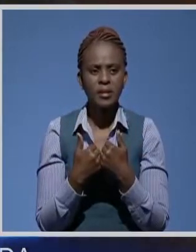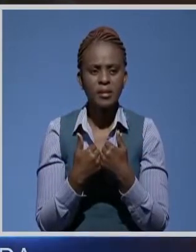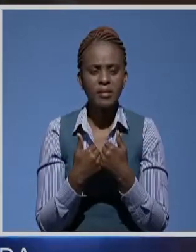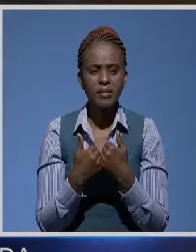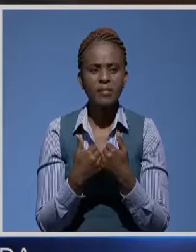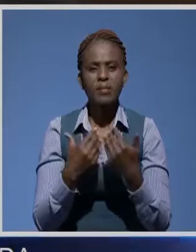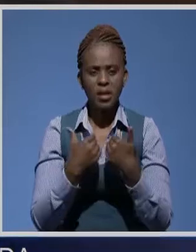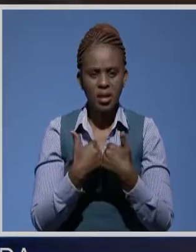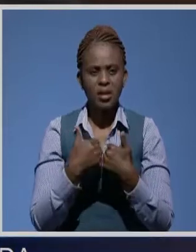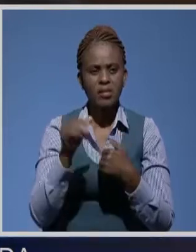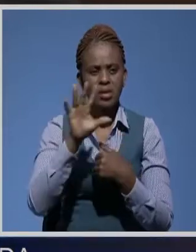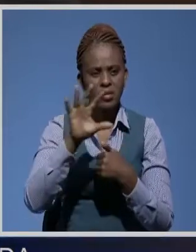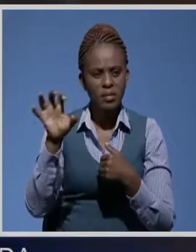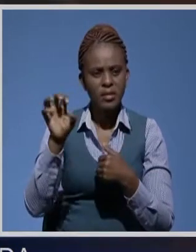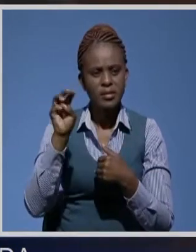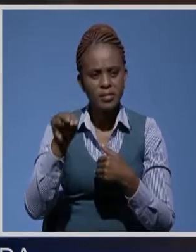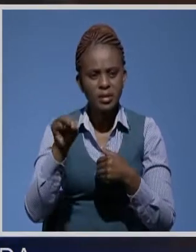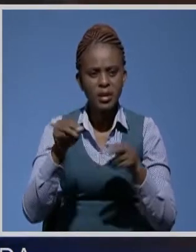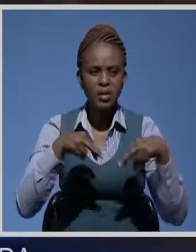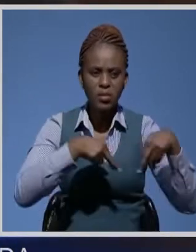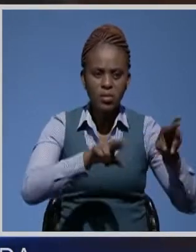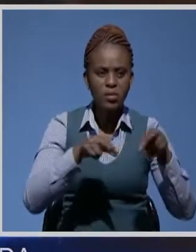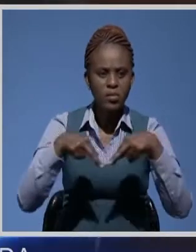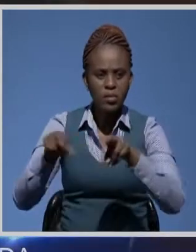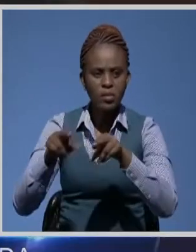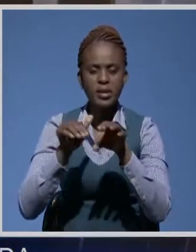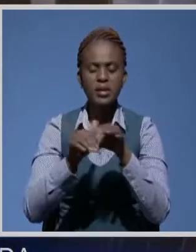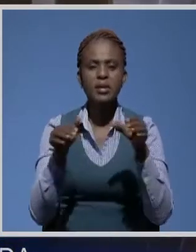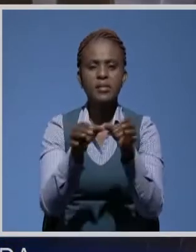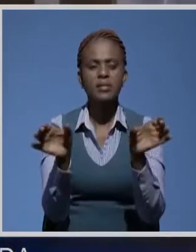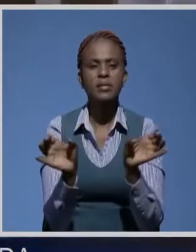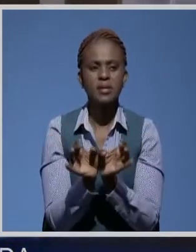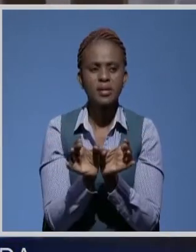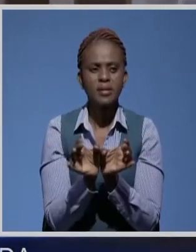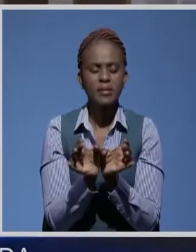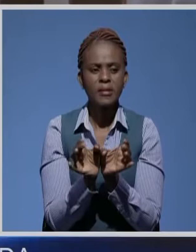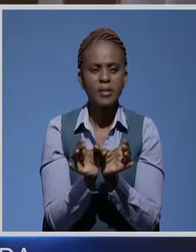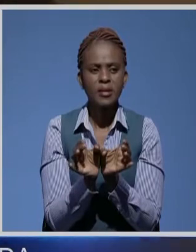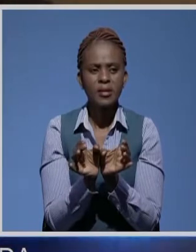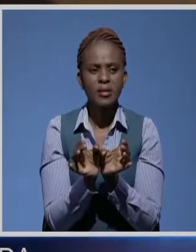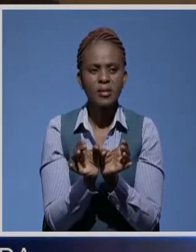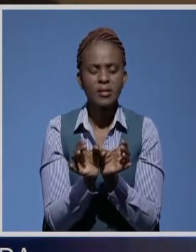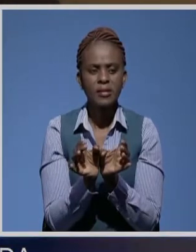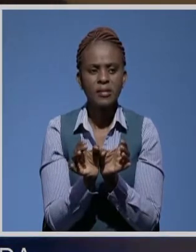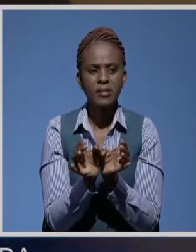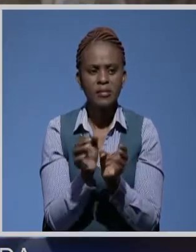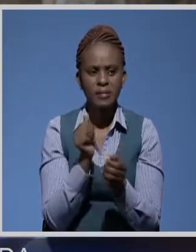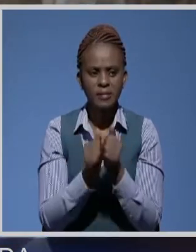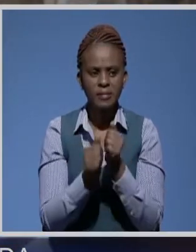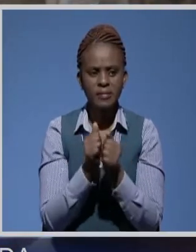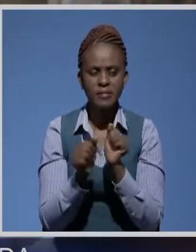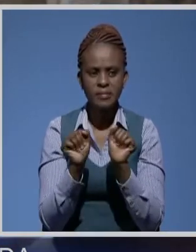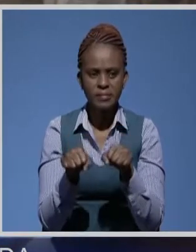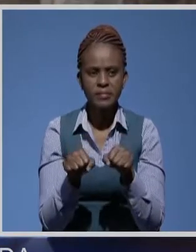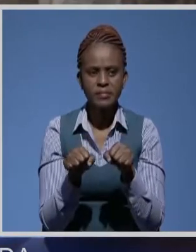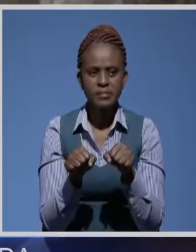roads in one constituent side is something that we need to talk about. We just ask